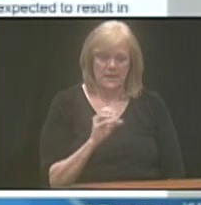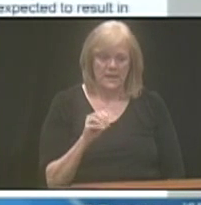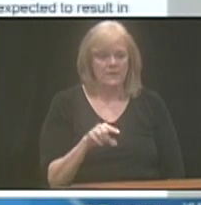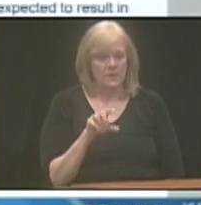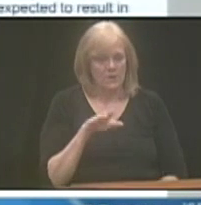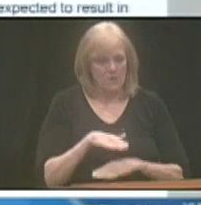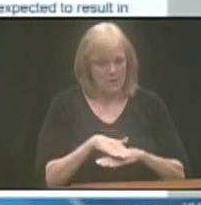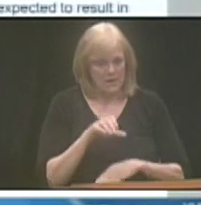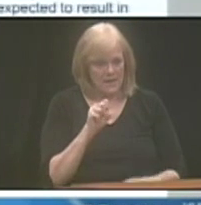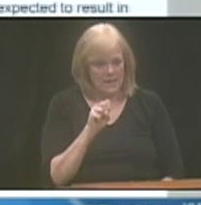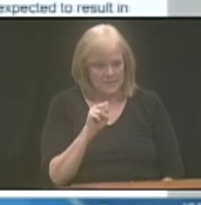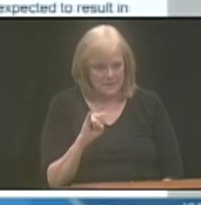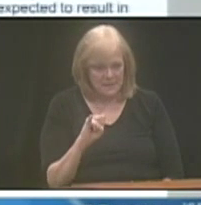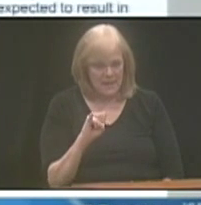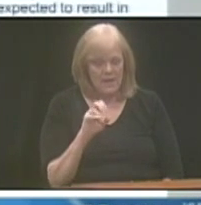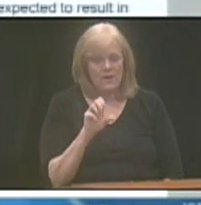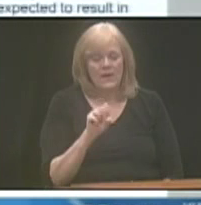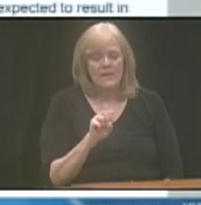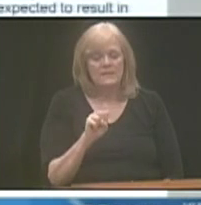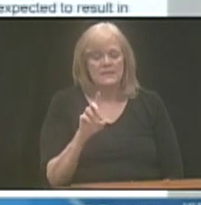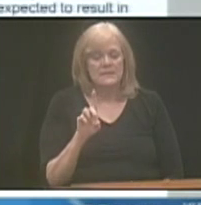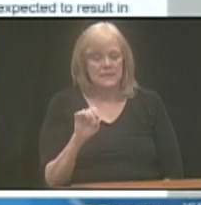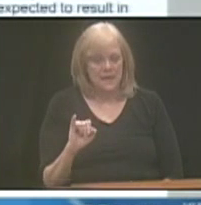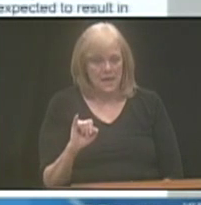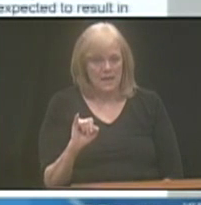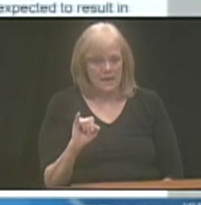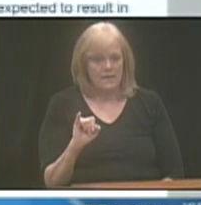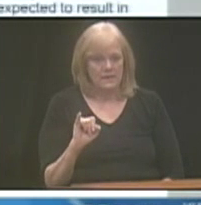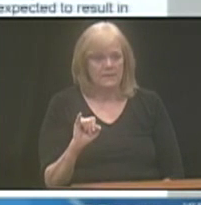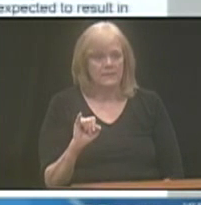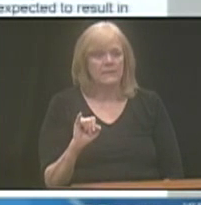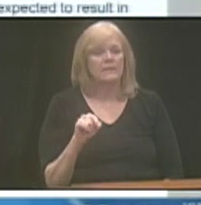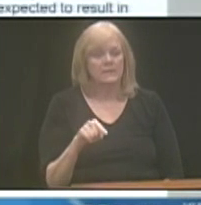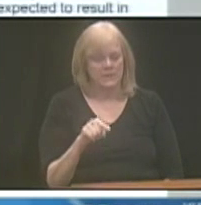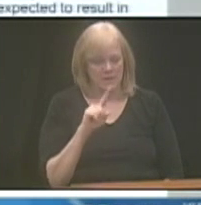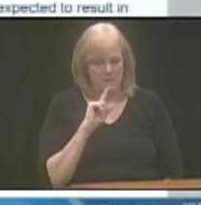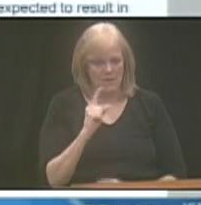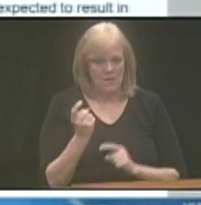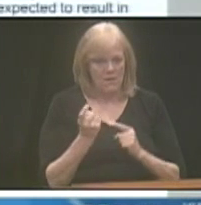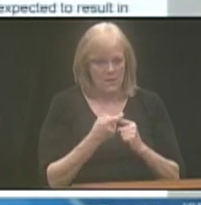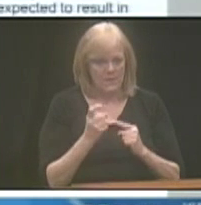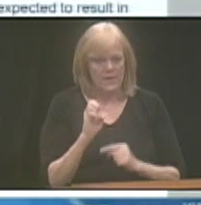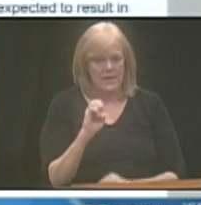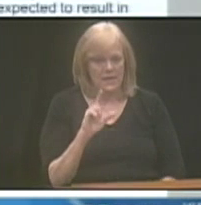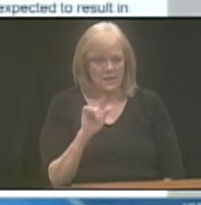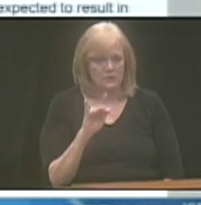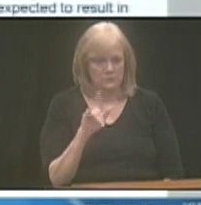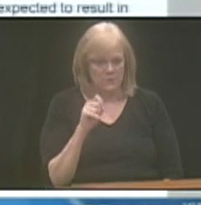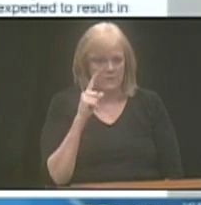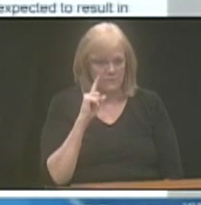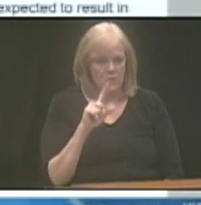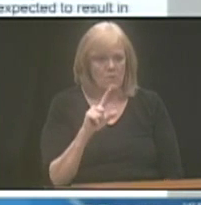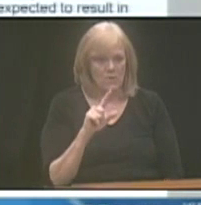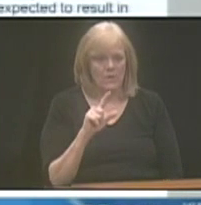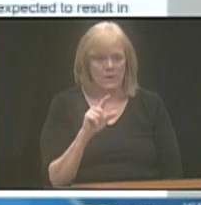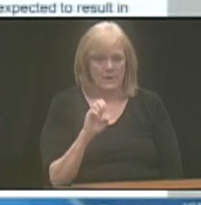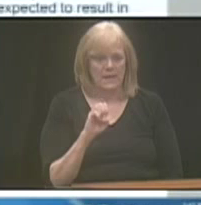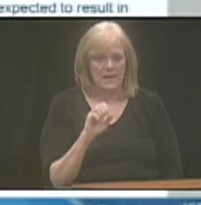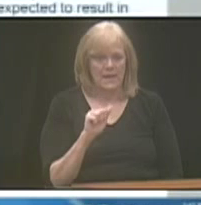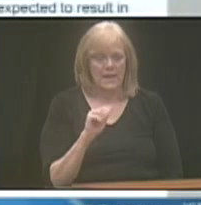they're an SSI or an SSDI recipient, they are automatically eligible for ABLE.